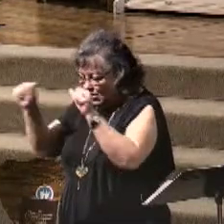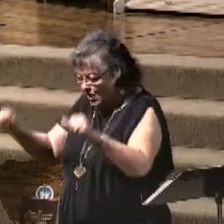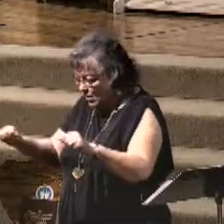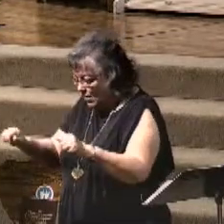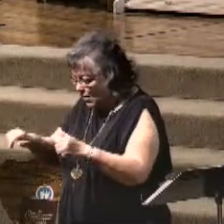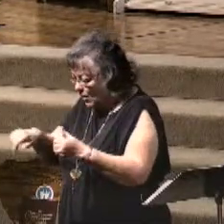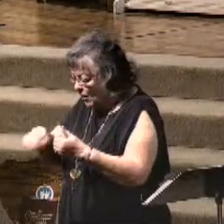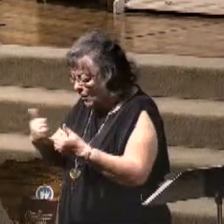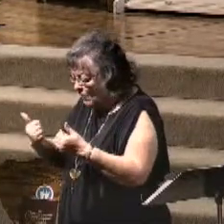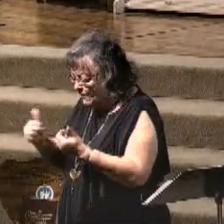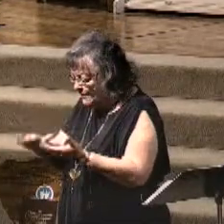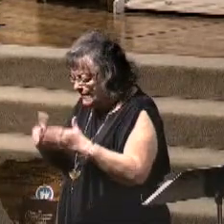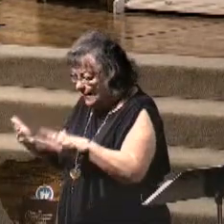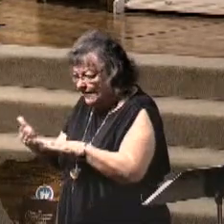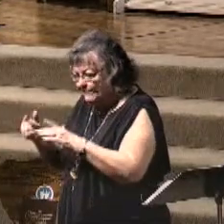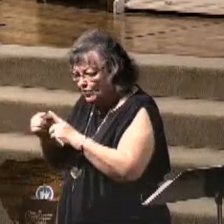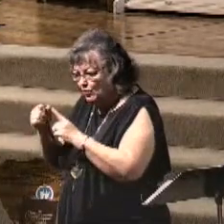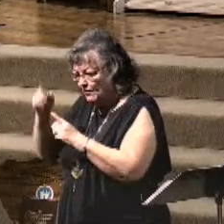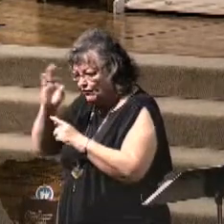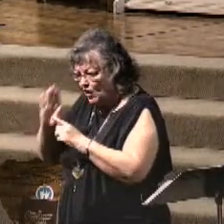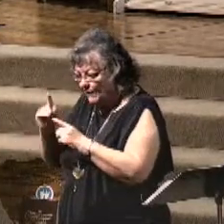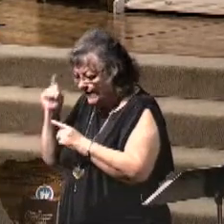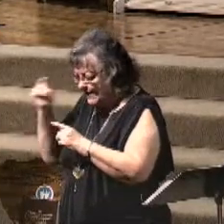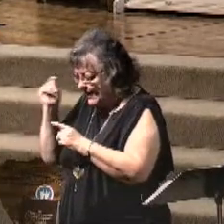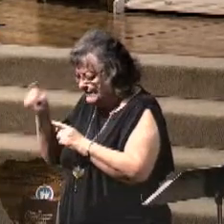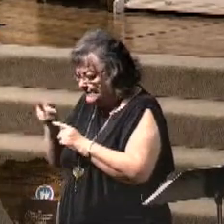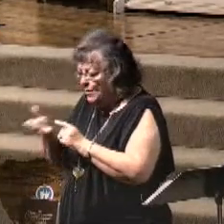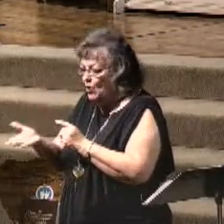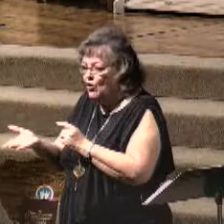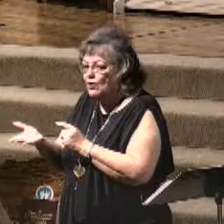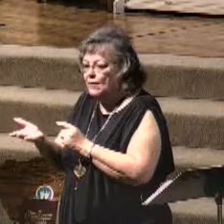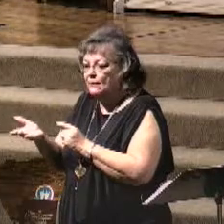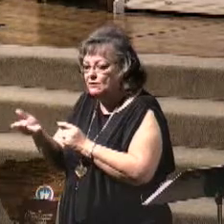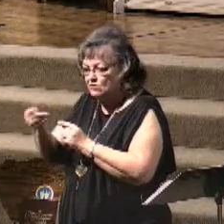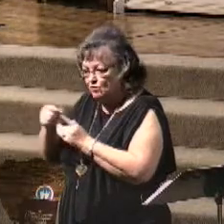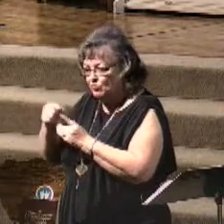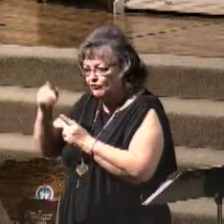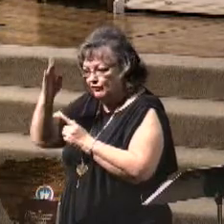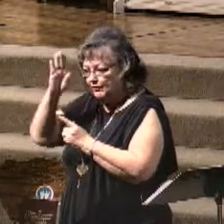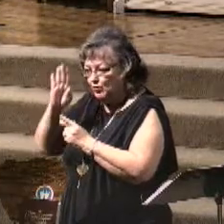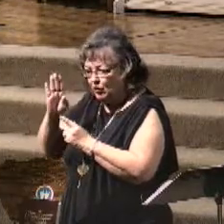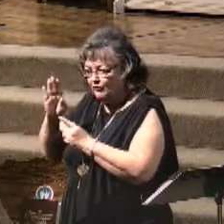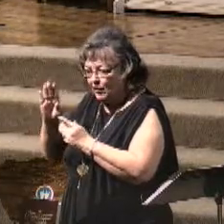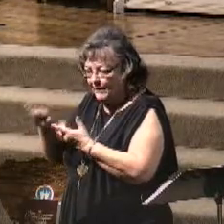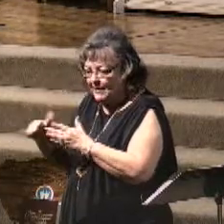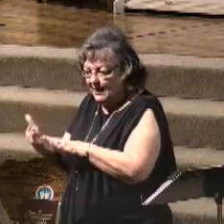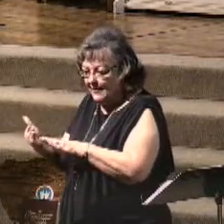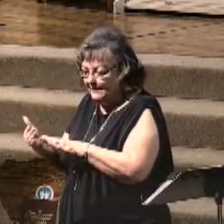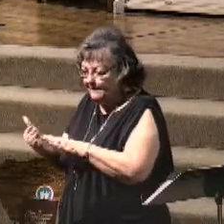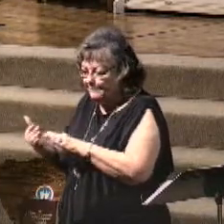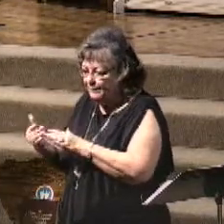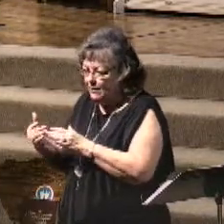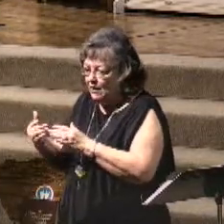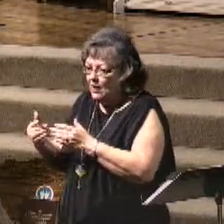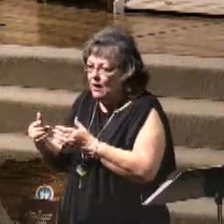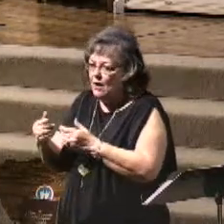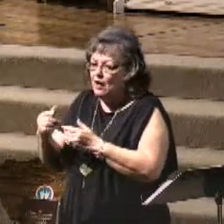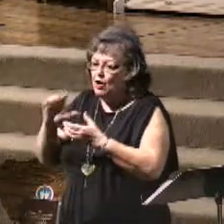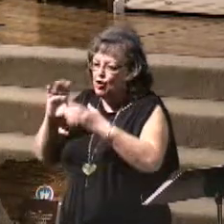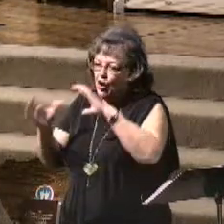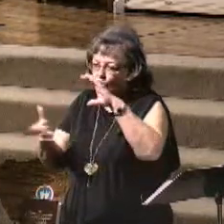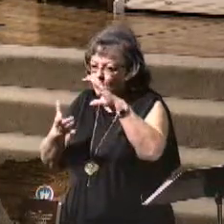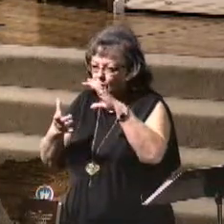for the word of God and for the testimony which they held. For the sake of time, let me just tell you this one, global depravity.